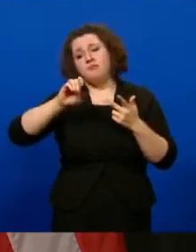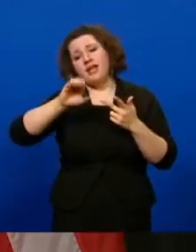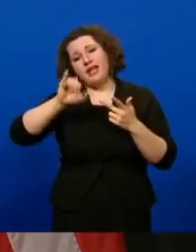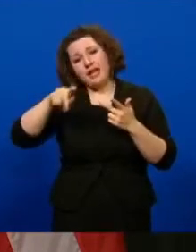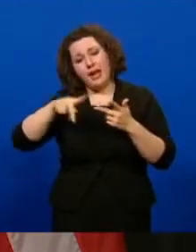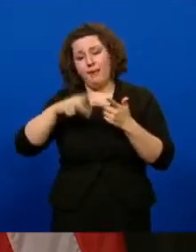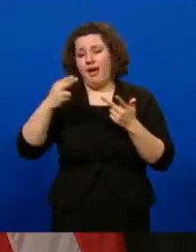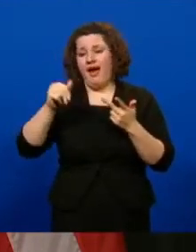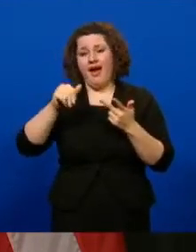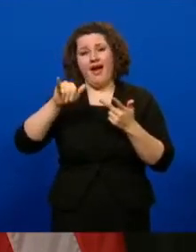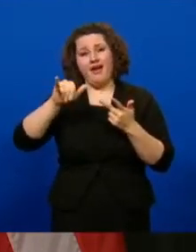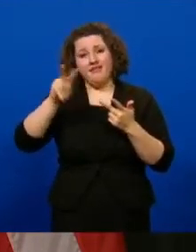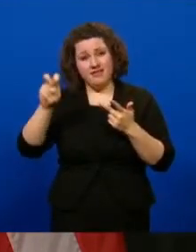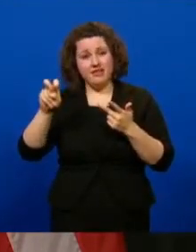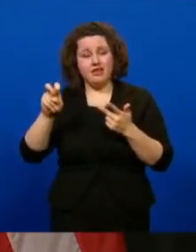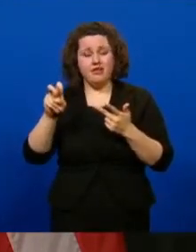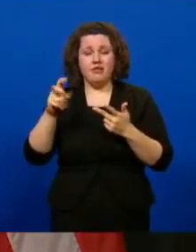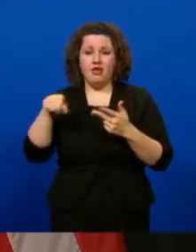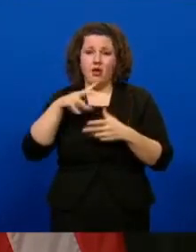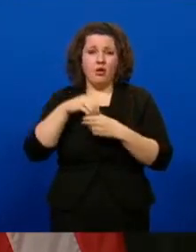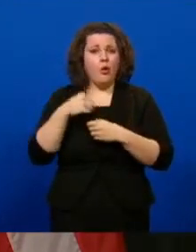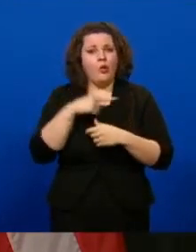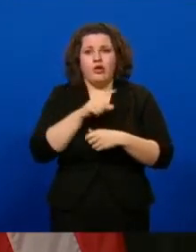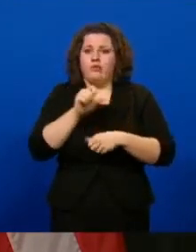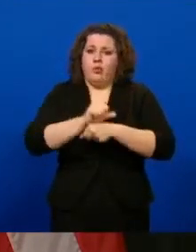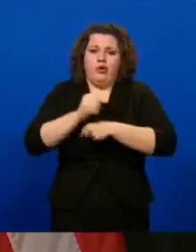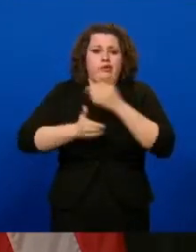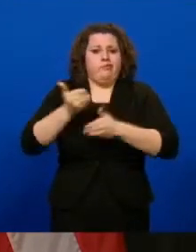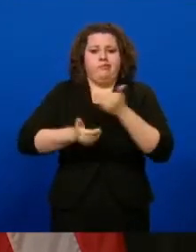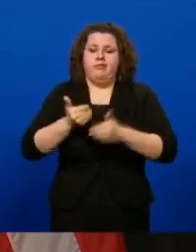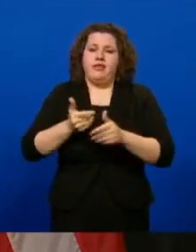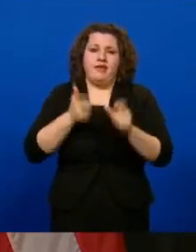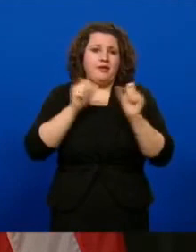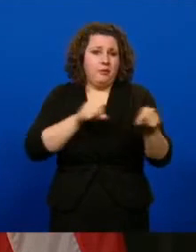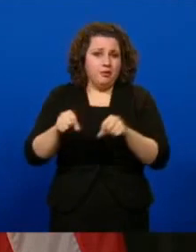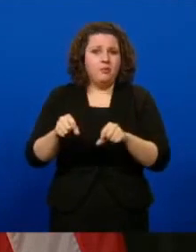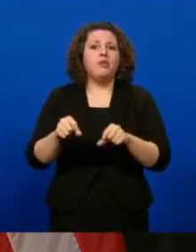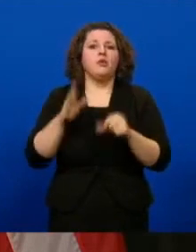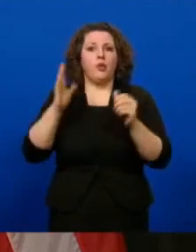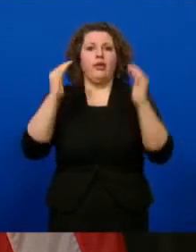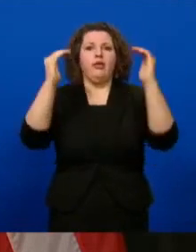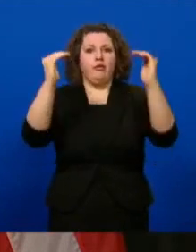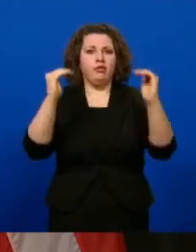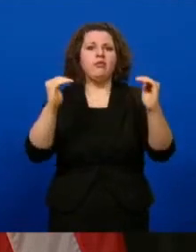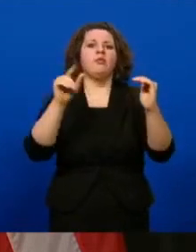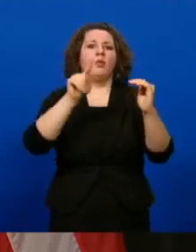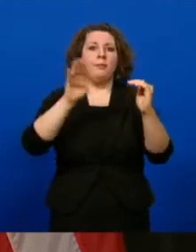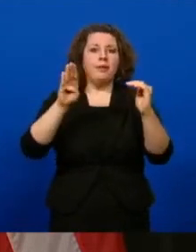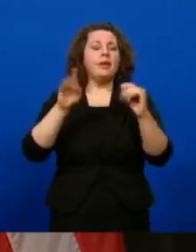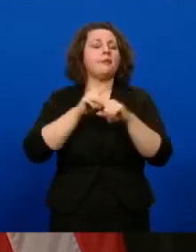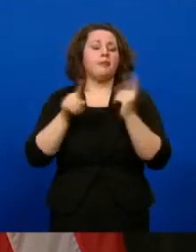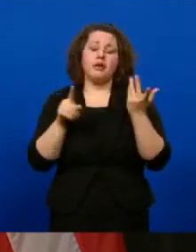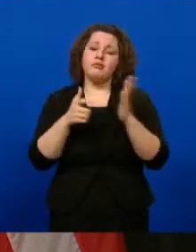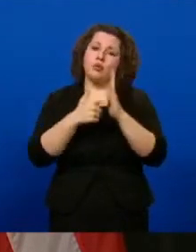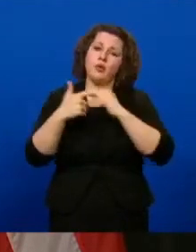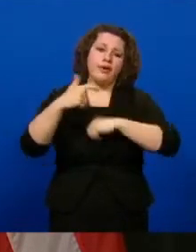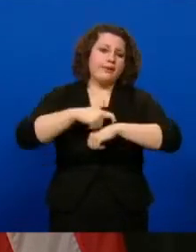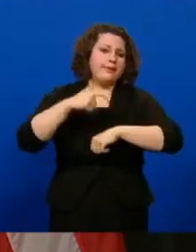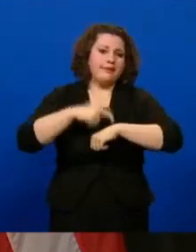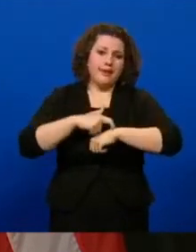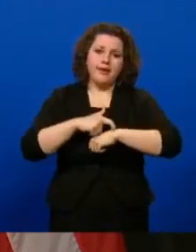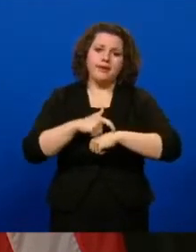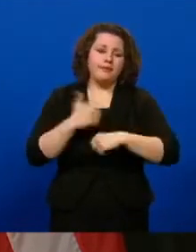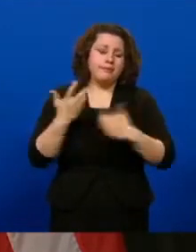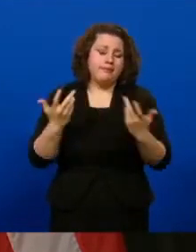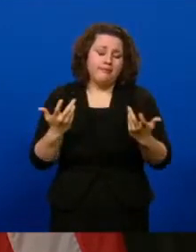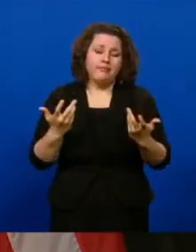in that. So we're working through it as quickly as we can, and we're going to move to the next phase. But it's still going to take a while until we see our